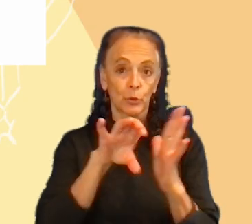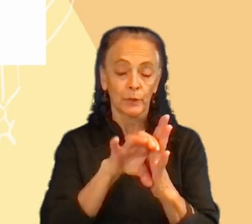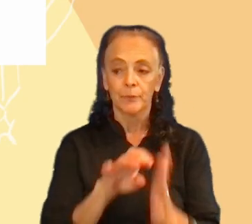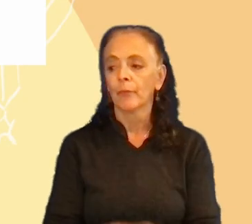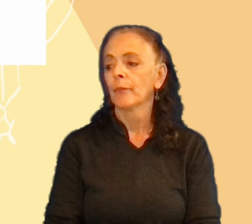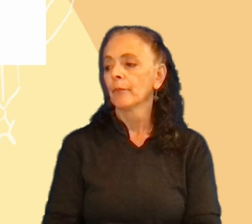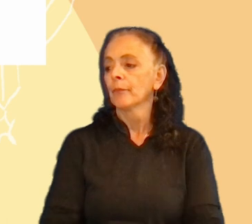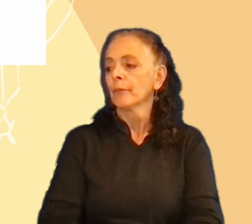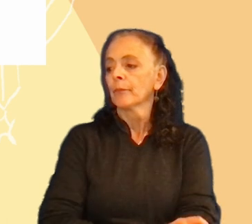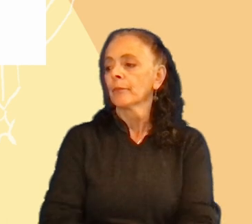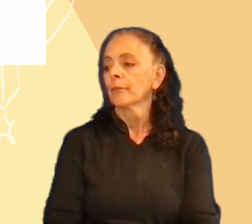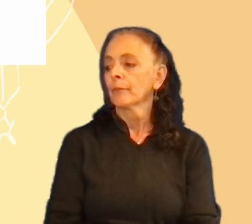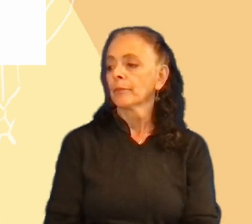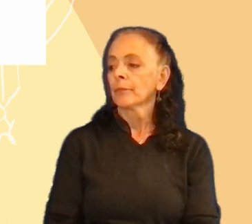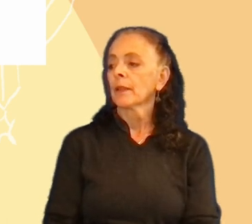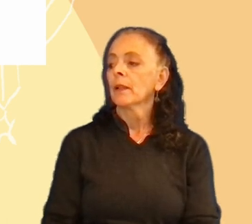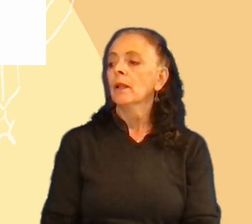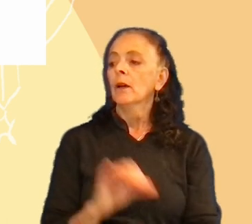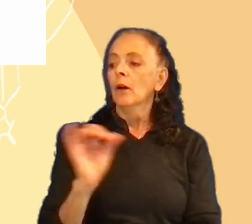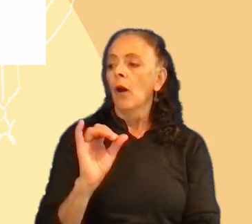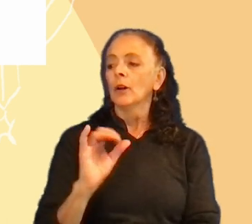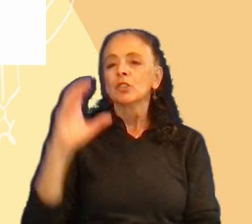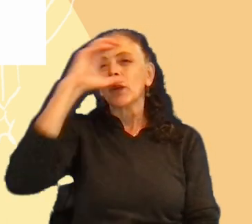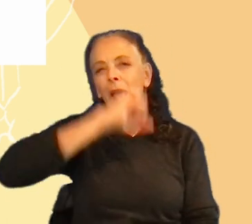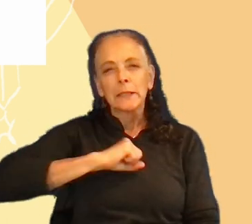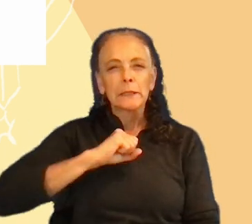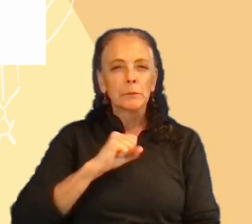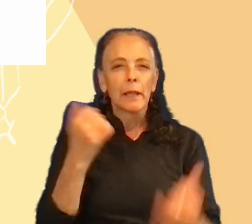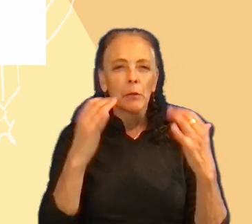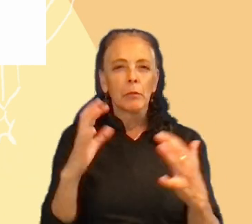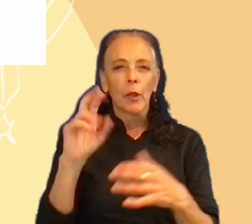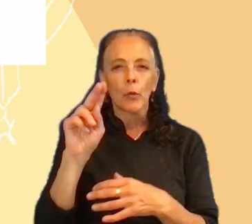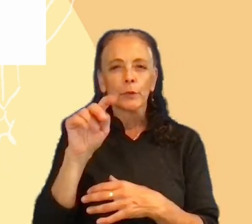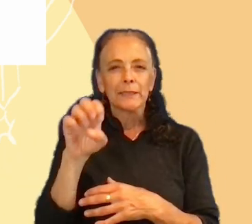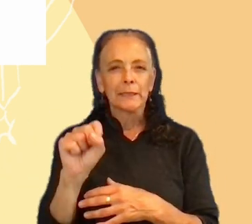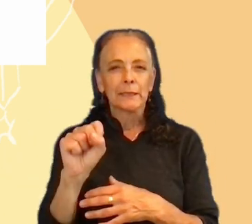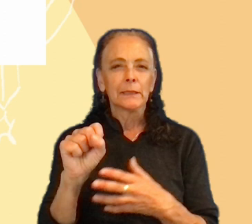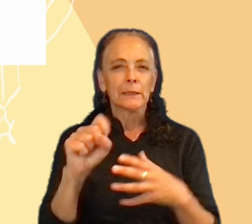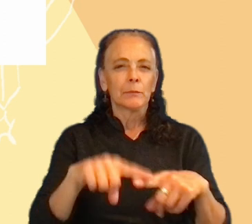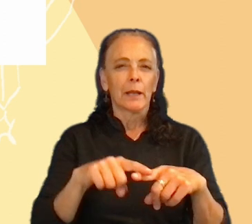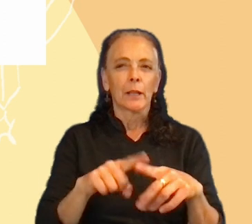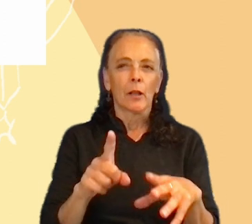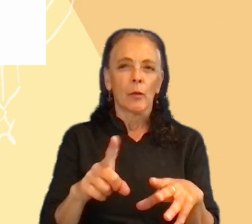Also, we estimated player routines based on what players told us for each persona. So,